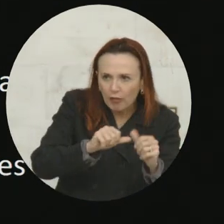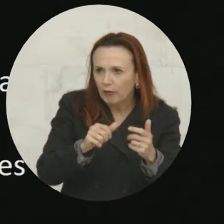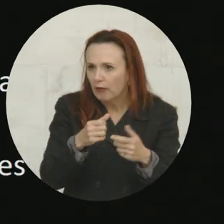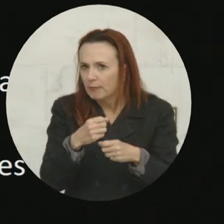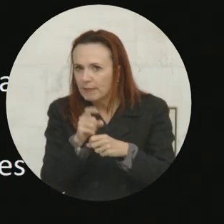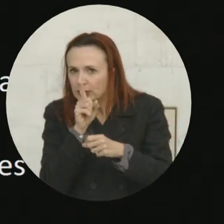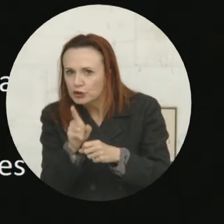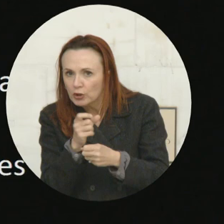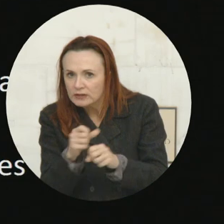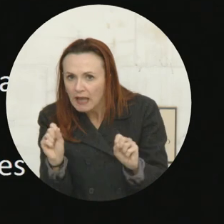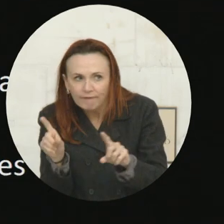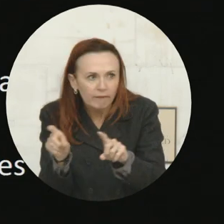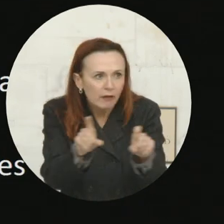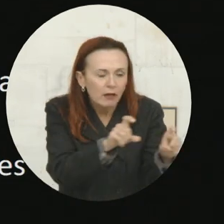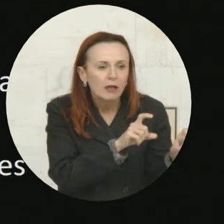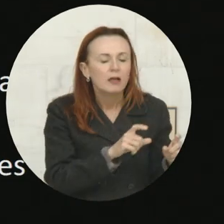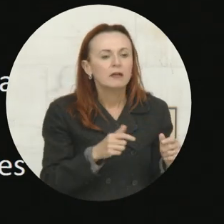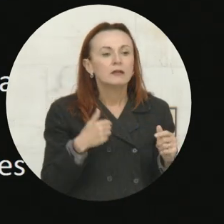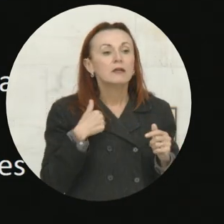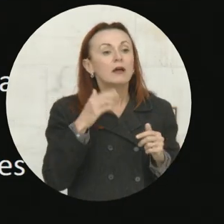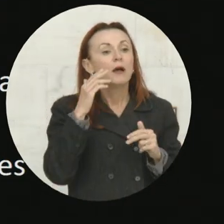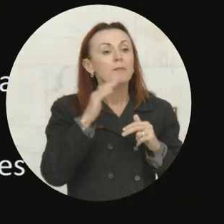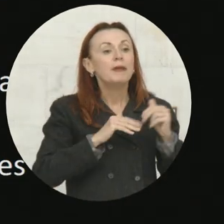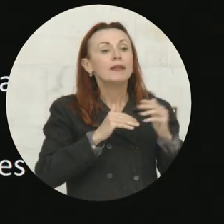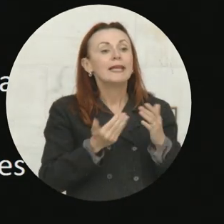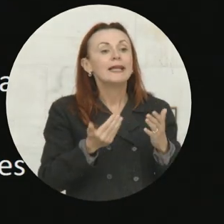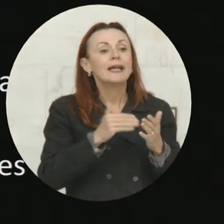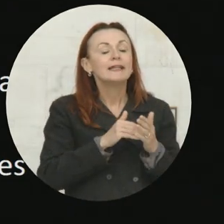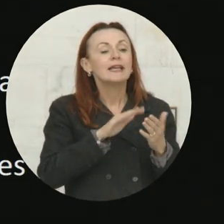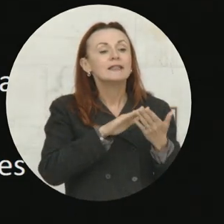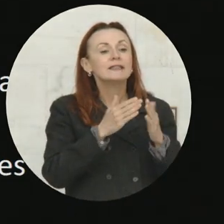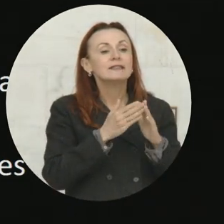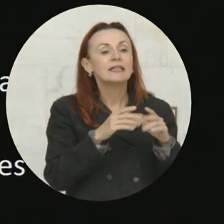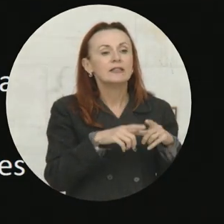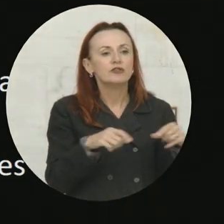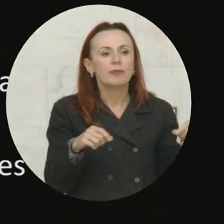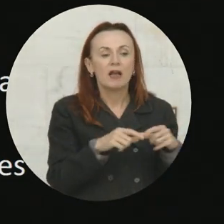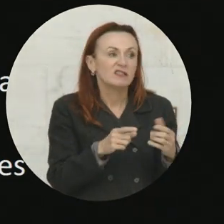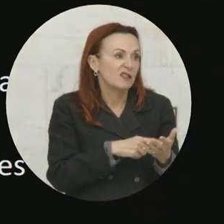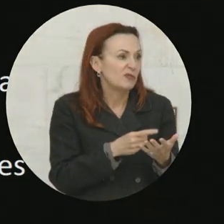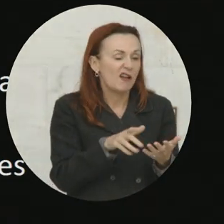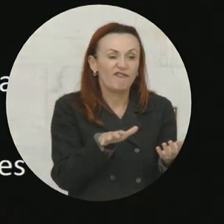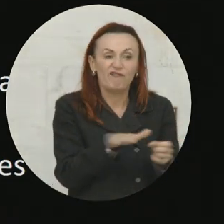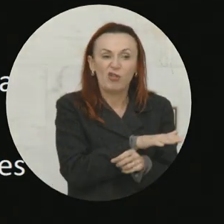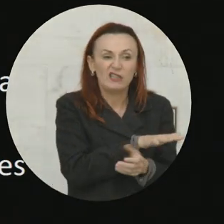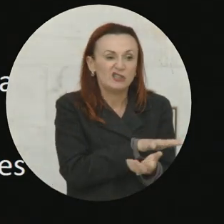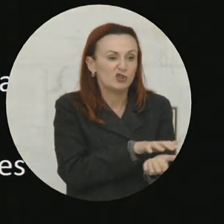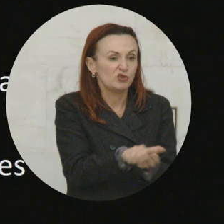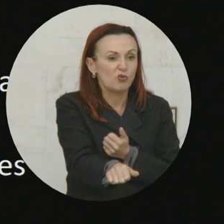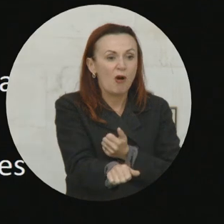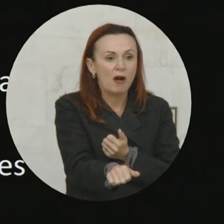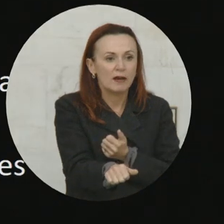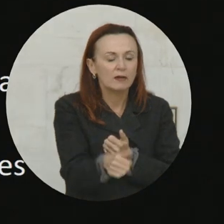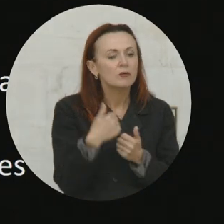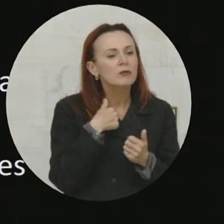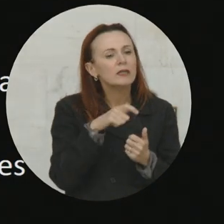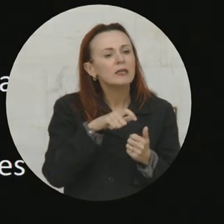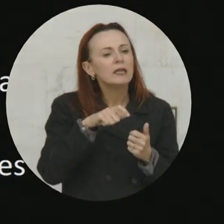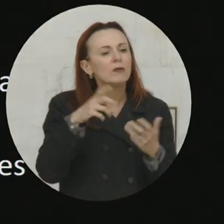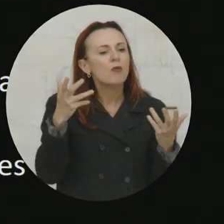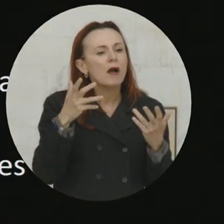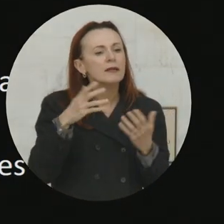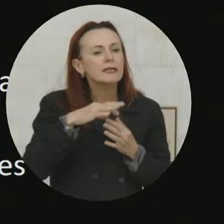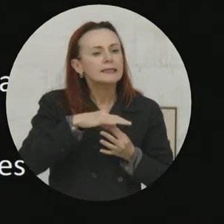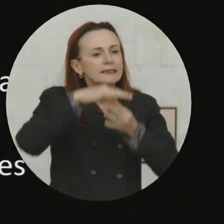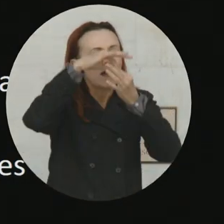in the process of rebuilding these cities in Japan, that have been destroyed in many cases completely, what they needed to have were vertical ties, ties to